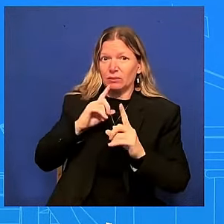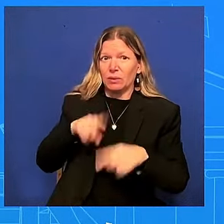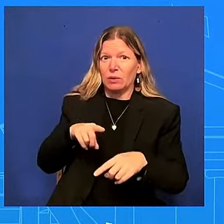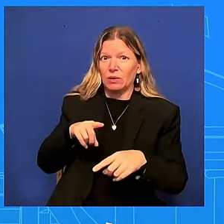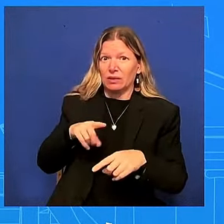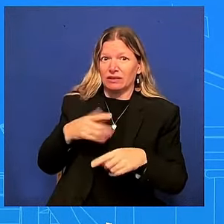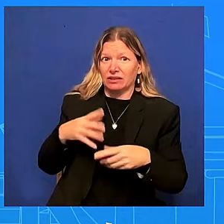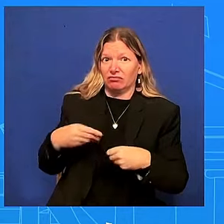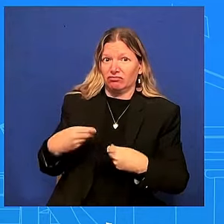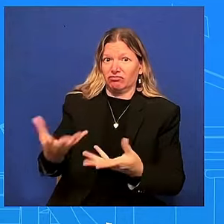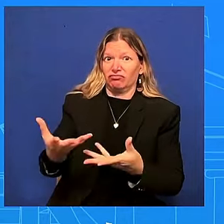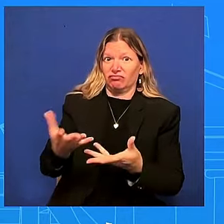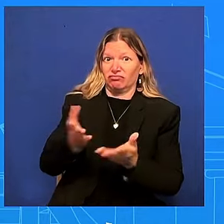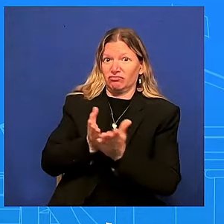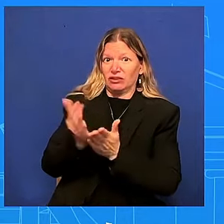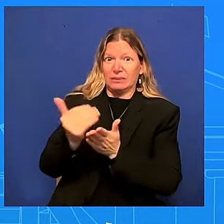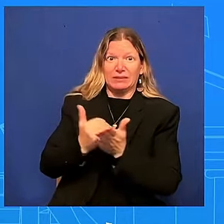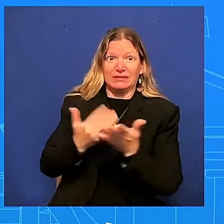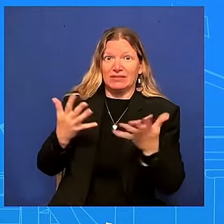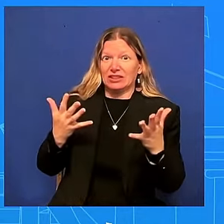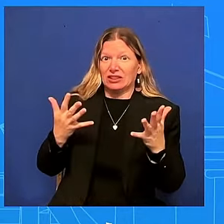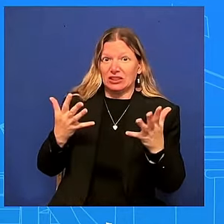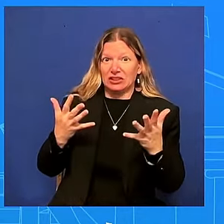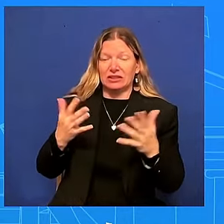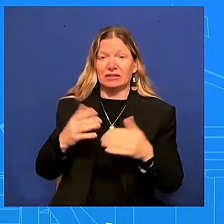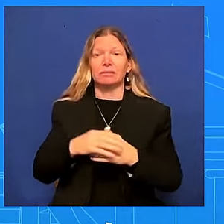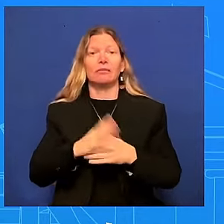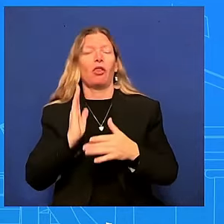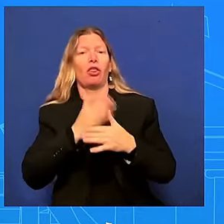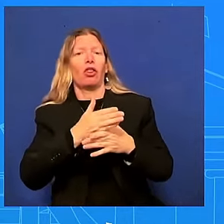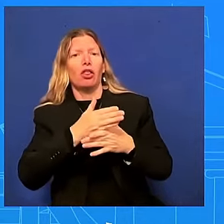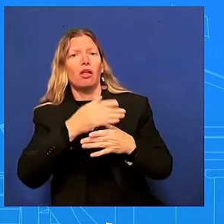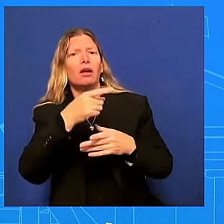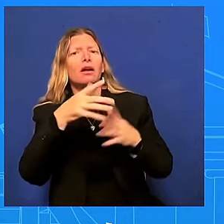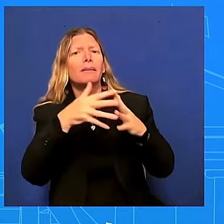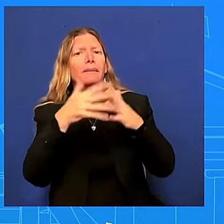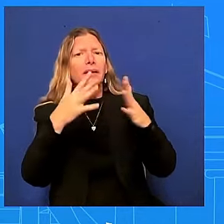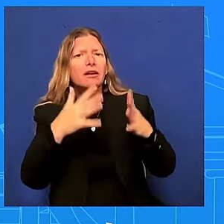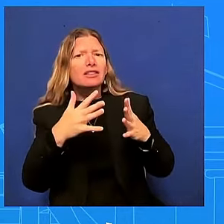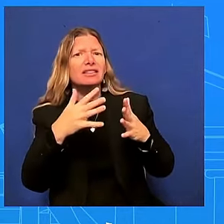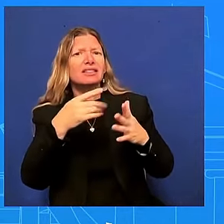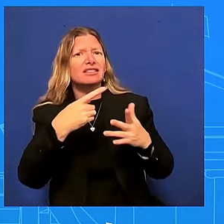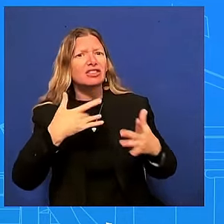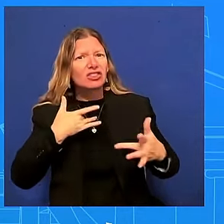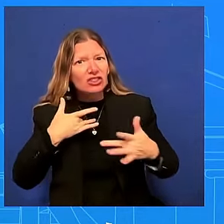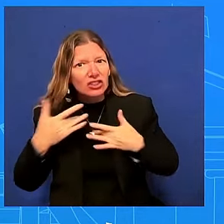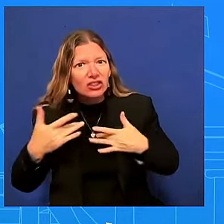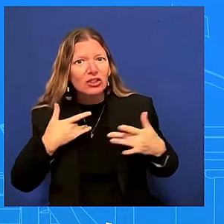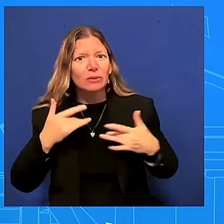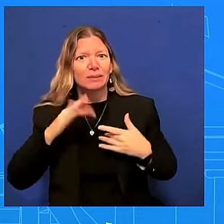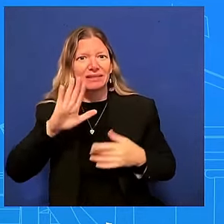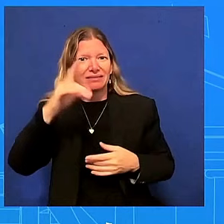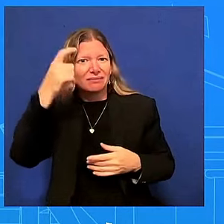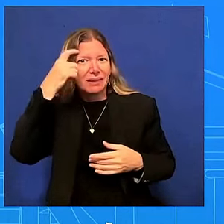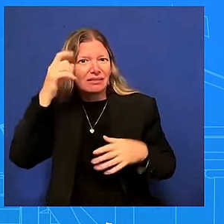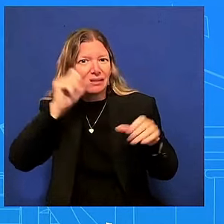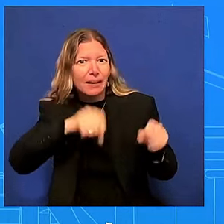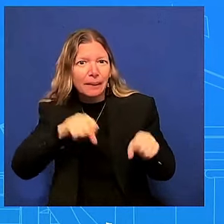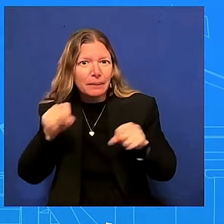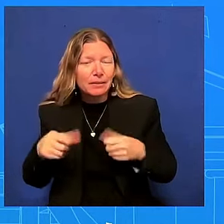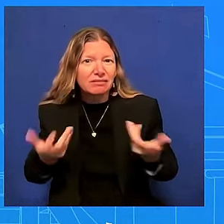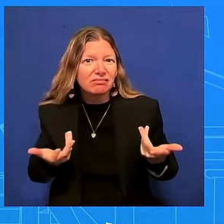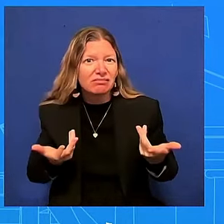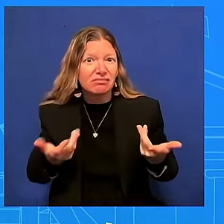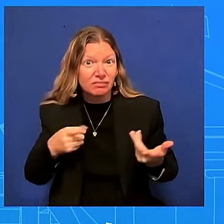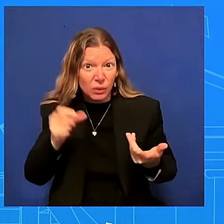about his capacity was he okay what happened and we've now gone several days